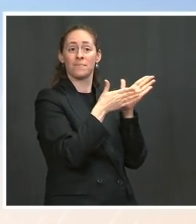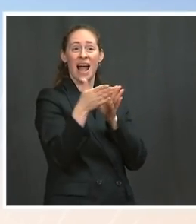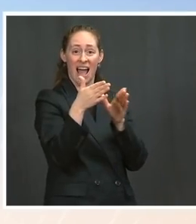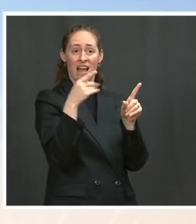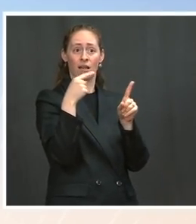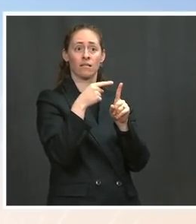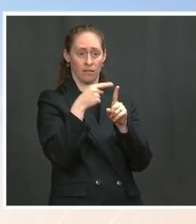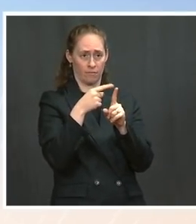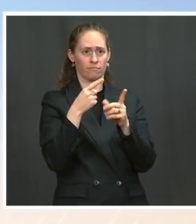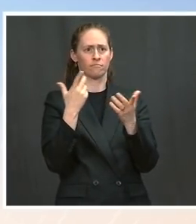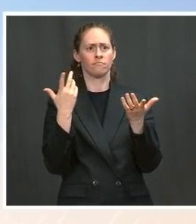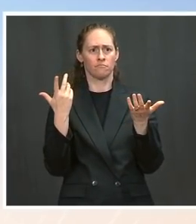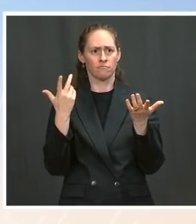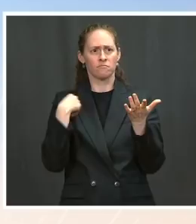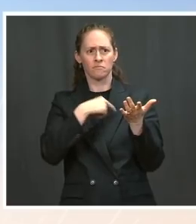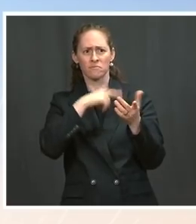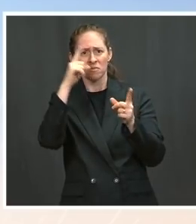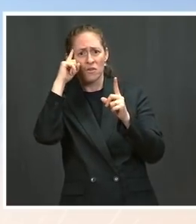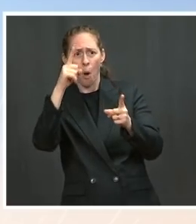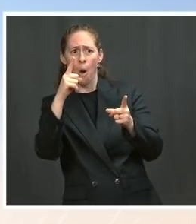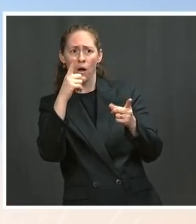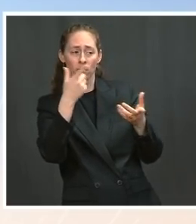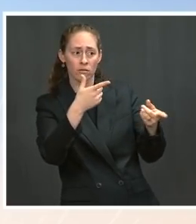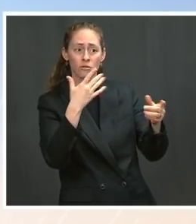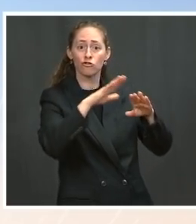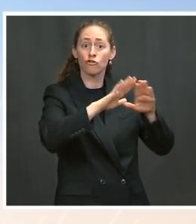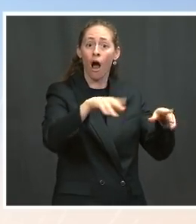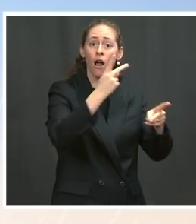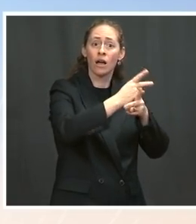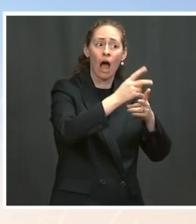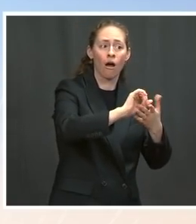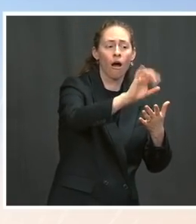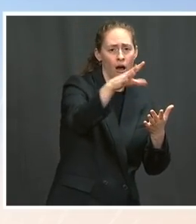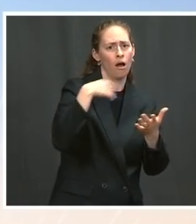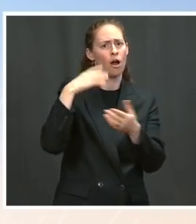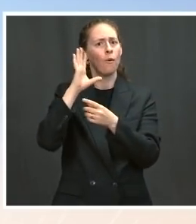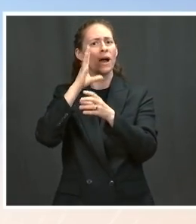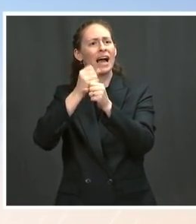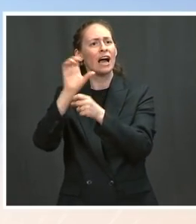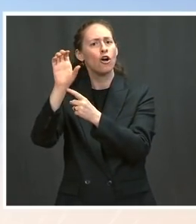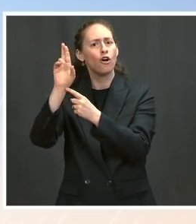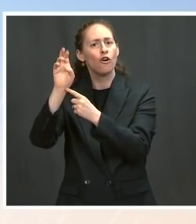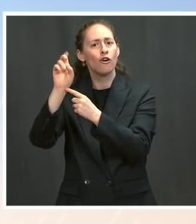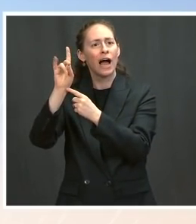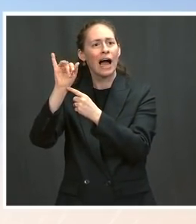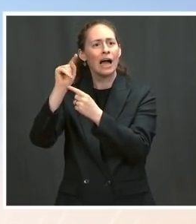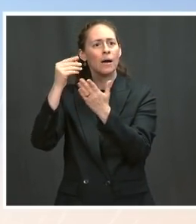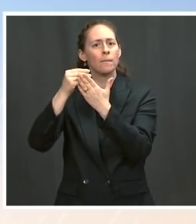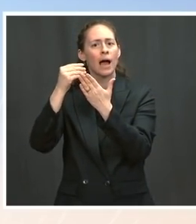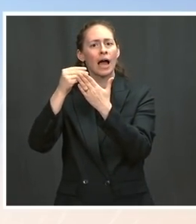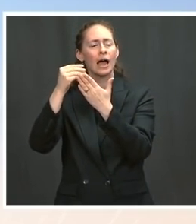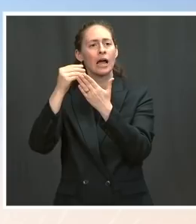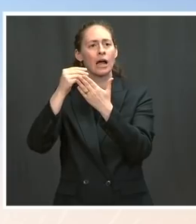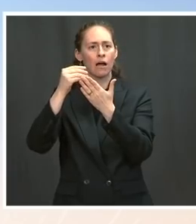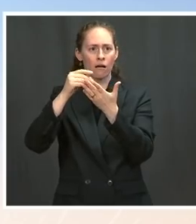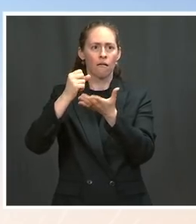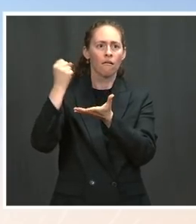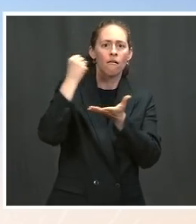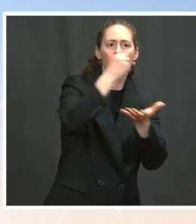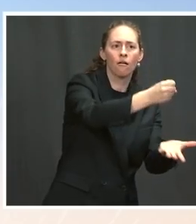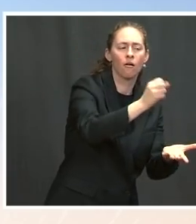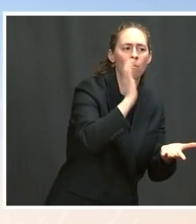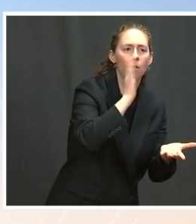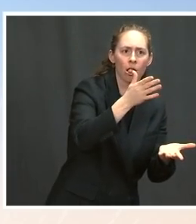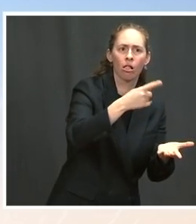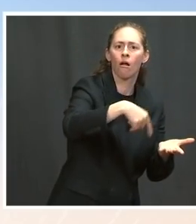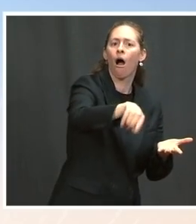and makes sure kids from lower-income families can attend for free. It offers universal pre-K